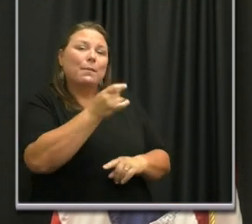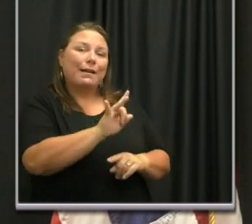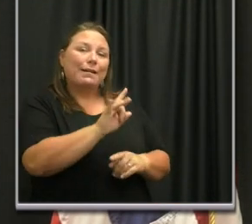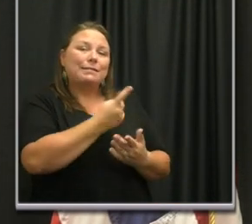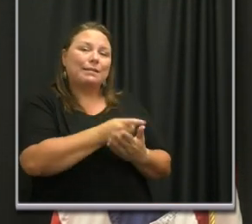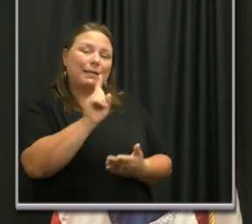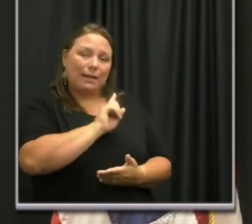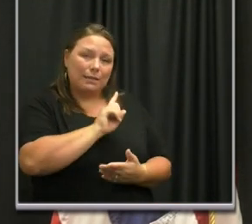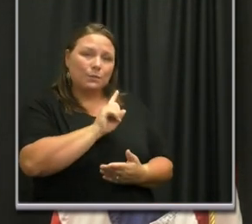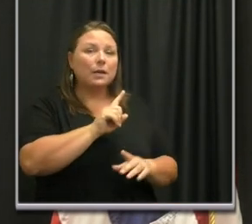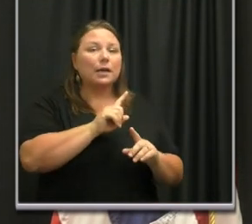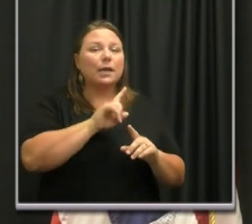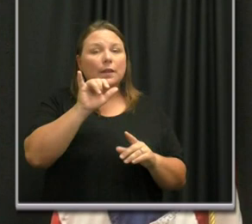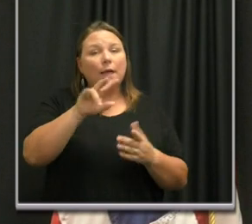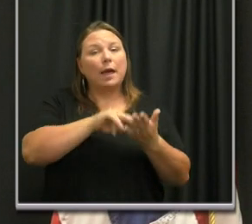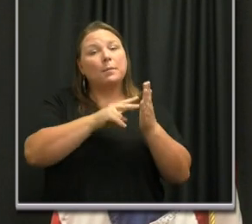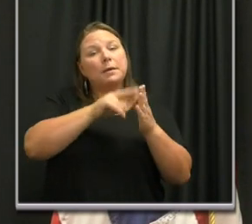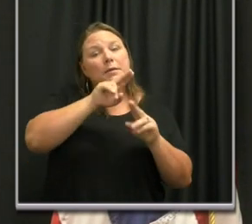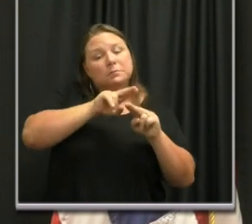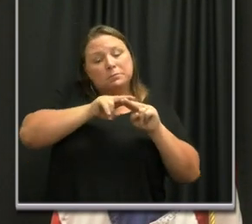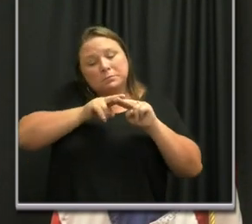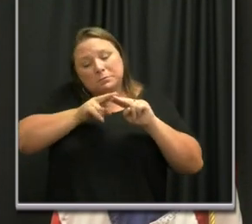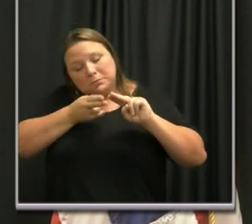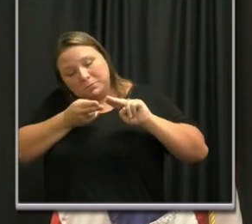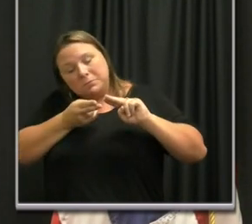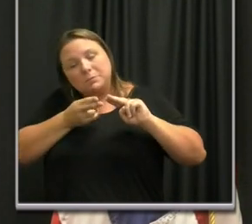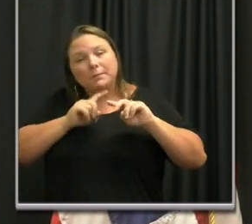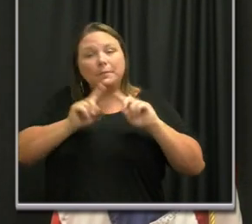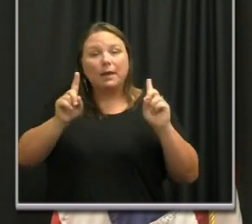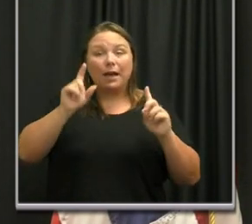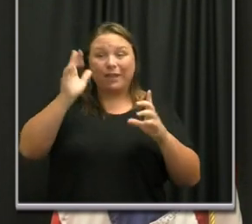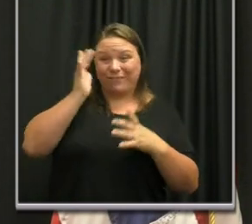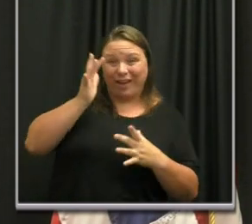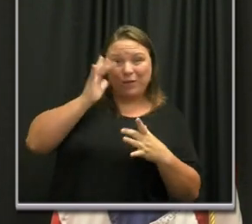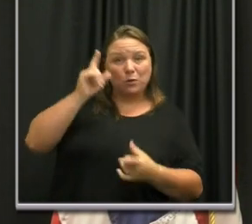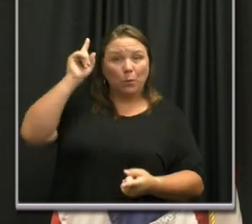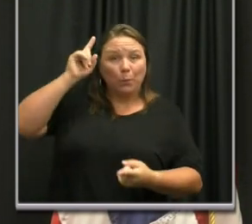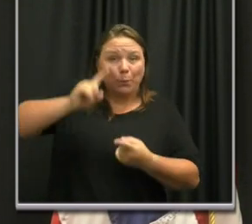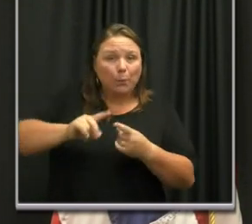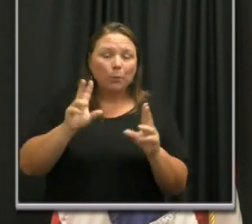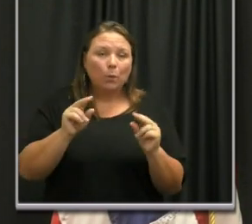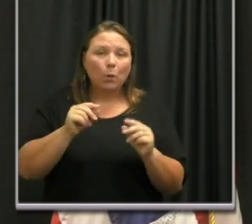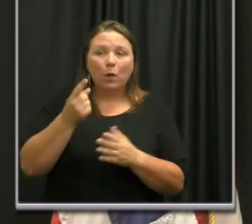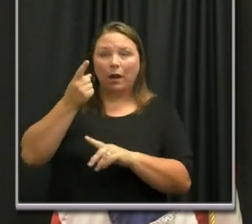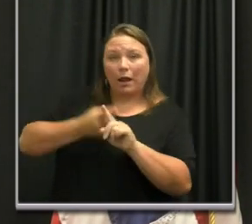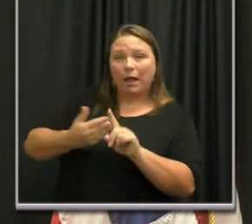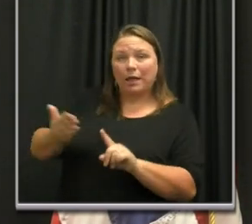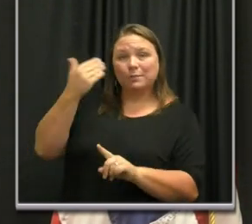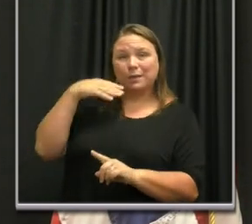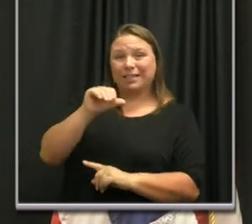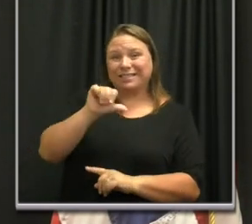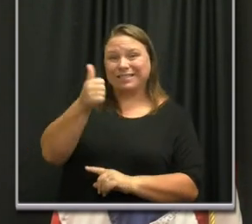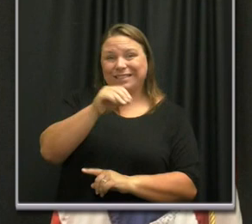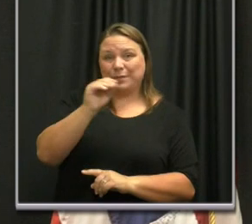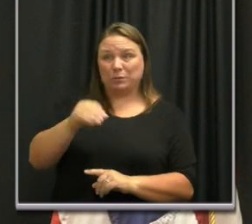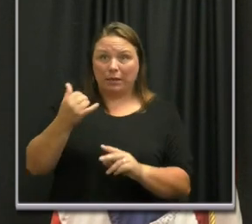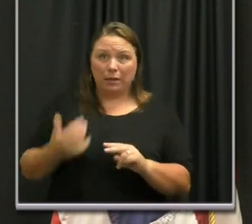before, which is heading in the right direction. However, this virus has not slowed. One month ago, we were at 10 percent.